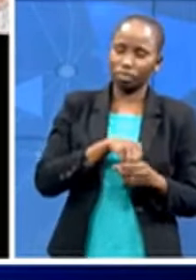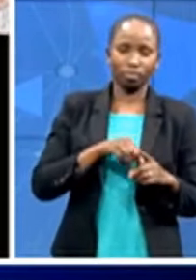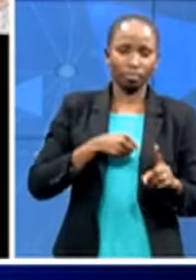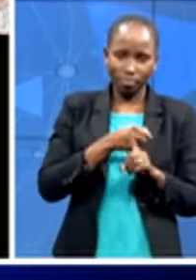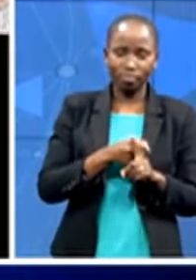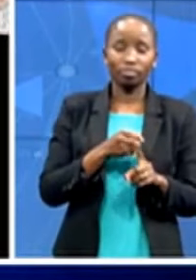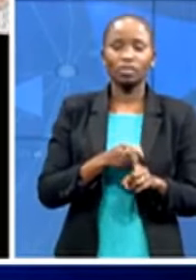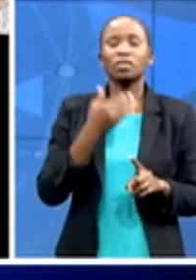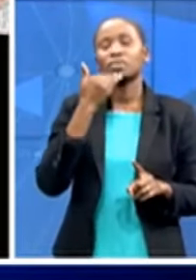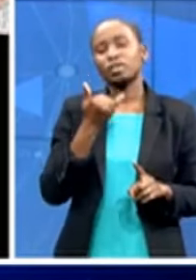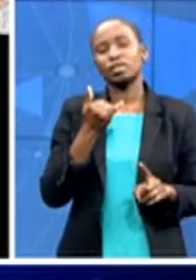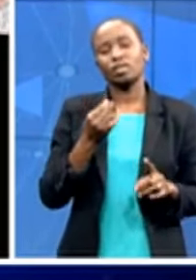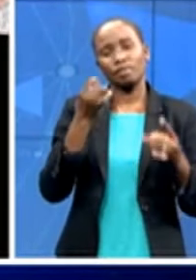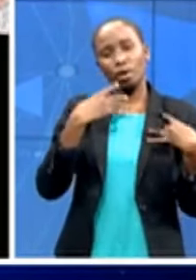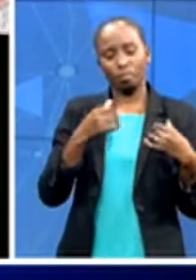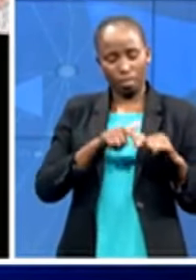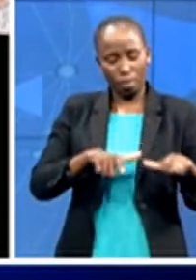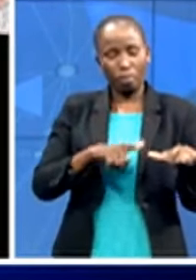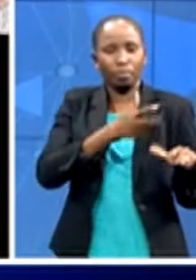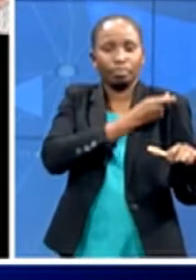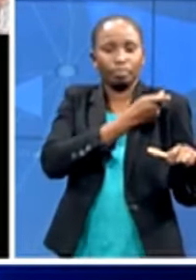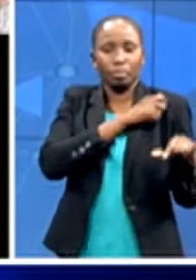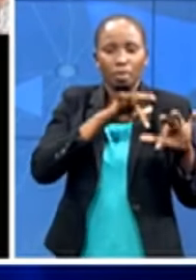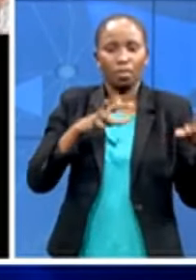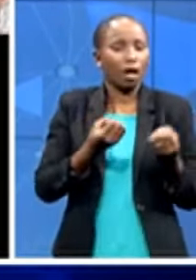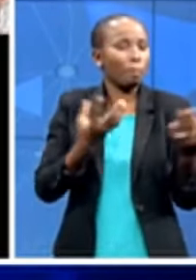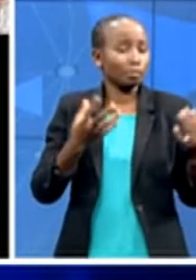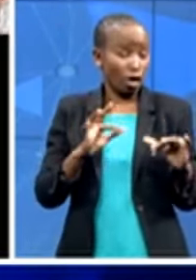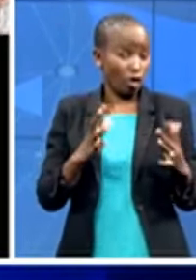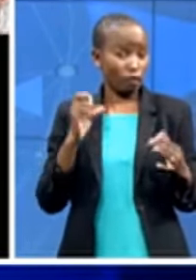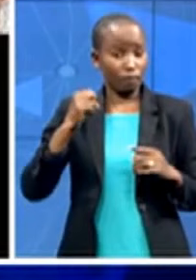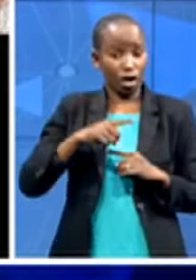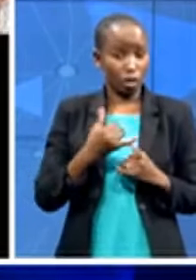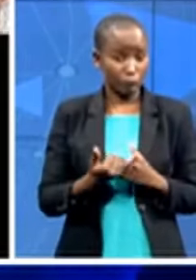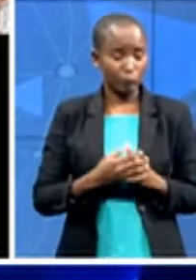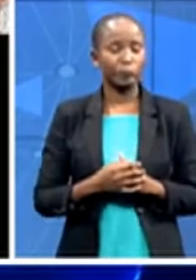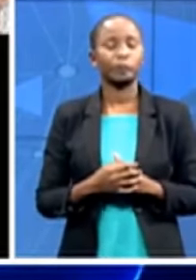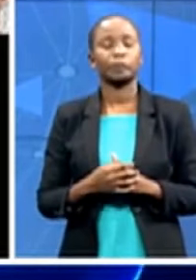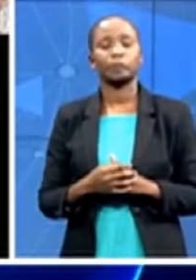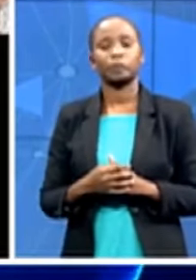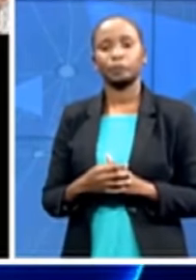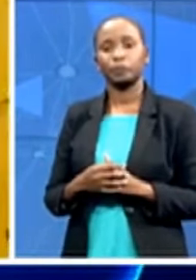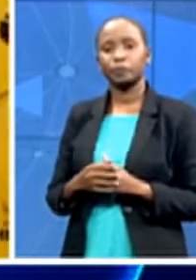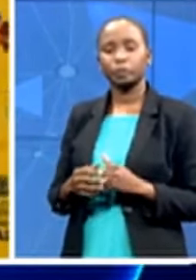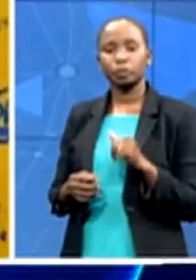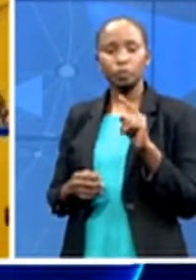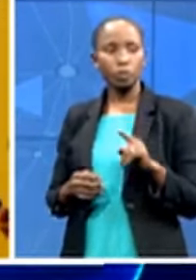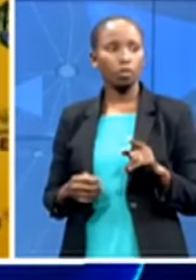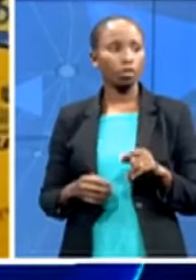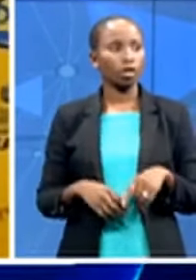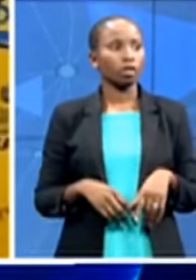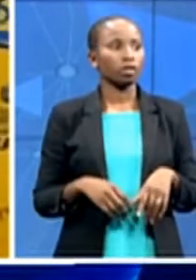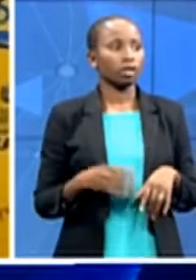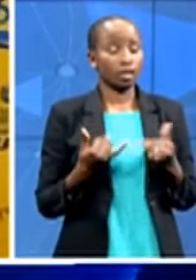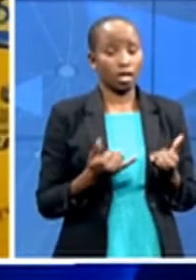thanks once more just what as i've indicated earlier on to say